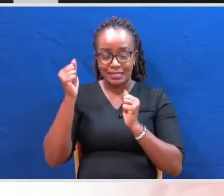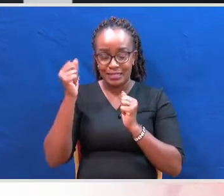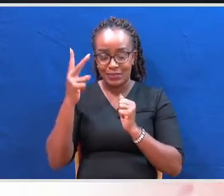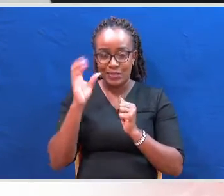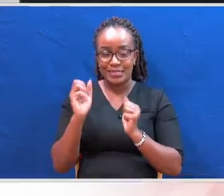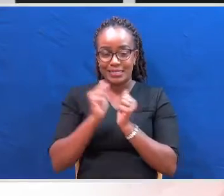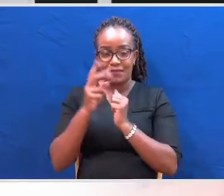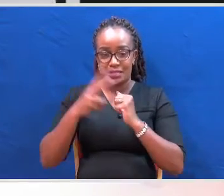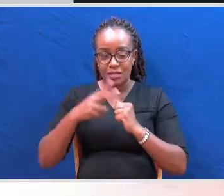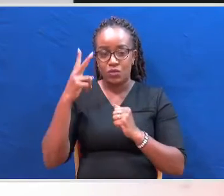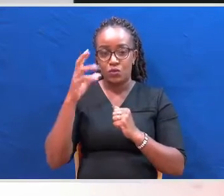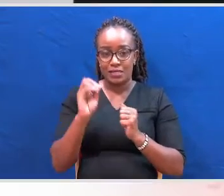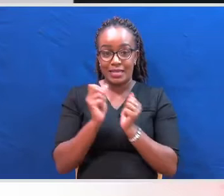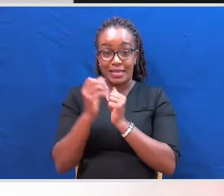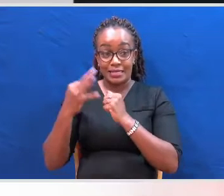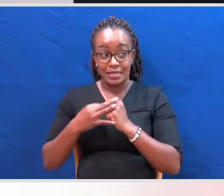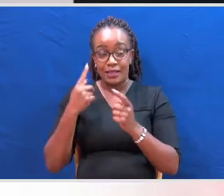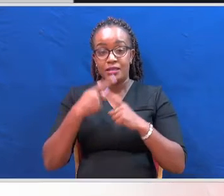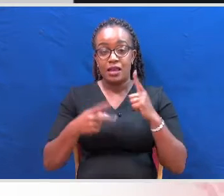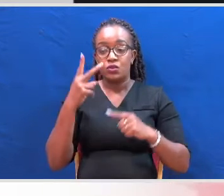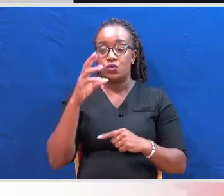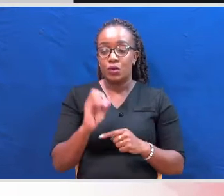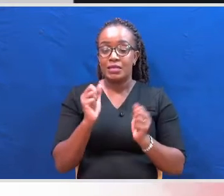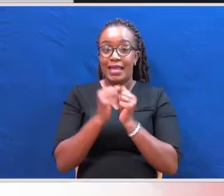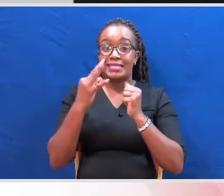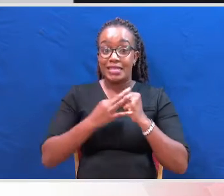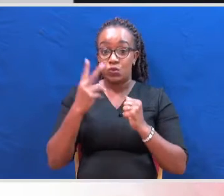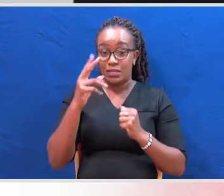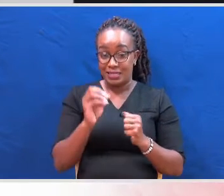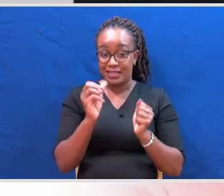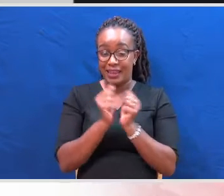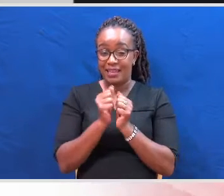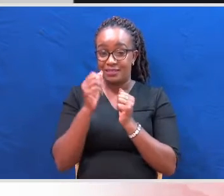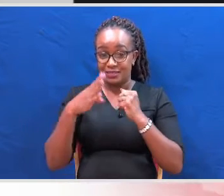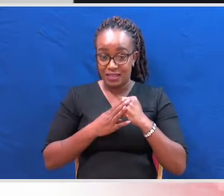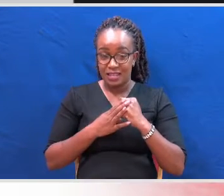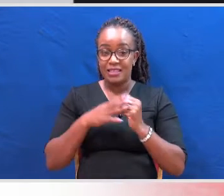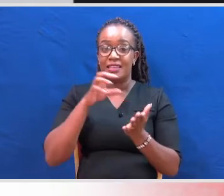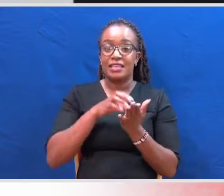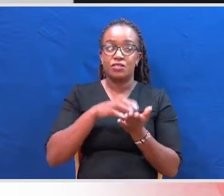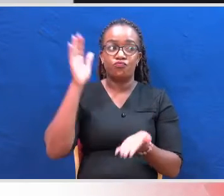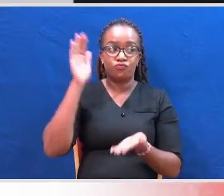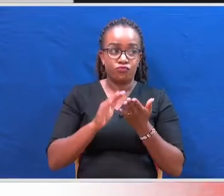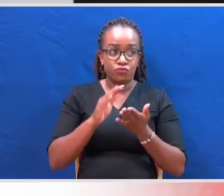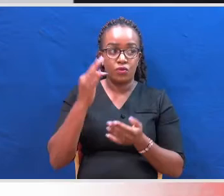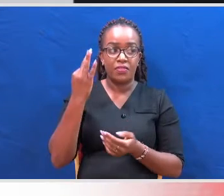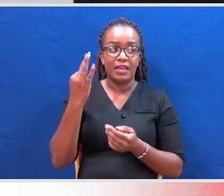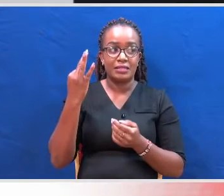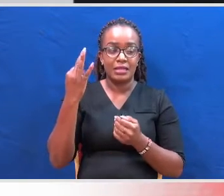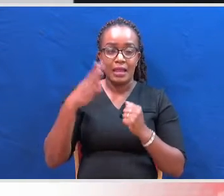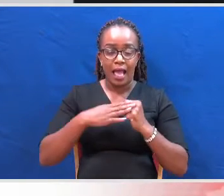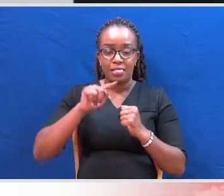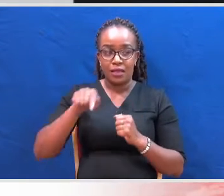In the year 2018-2019, cases drastically dropped to 39,381